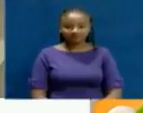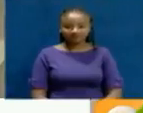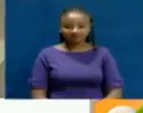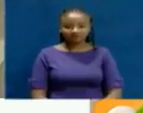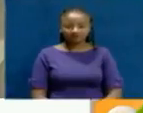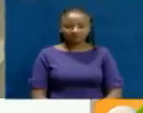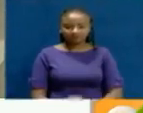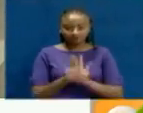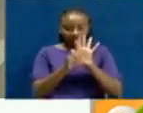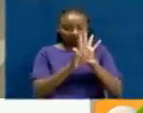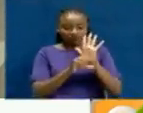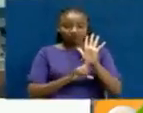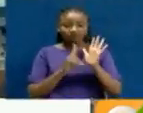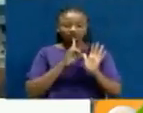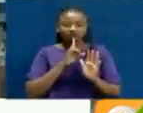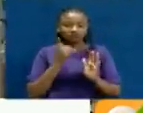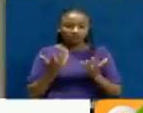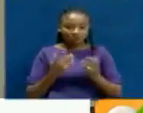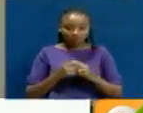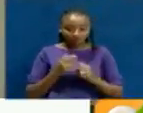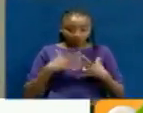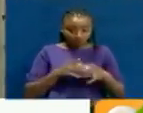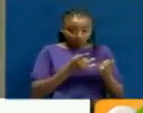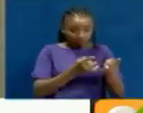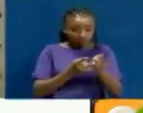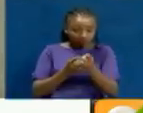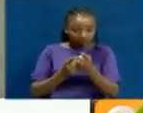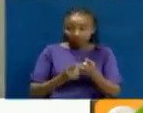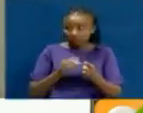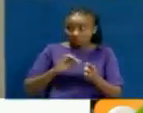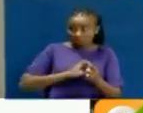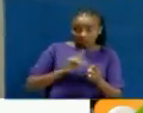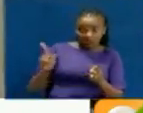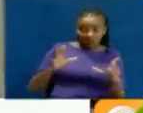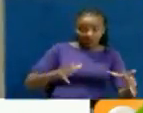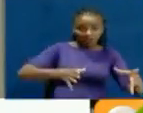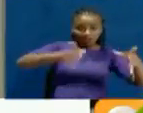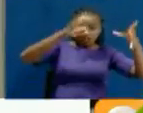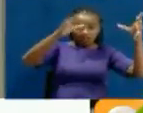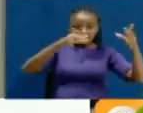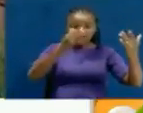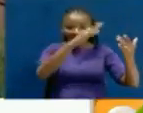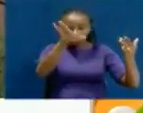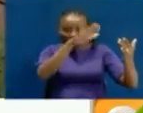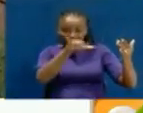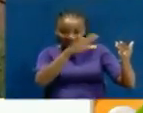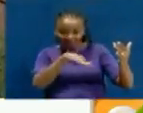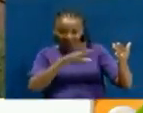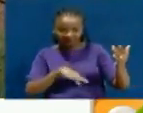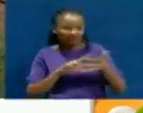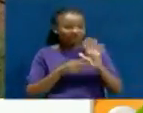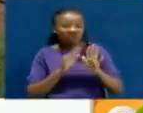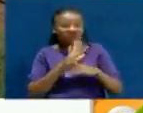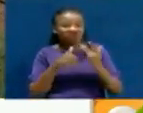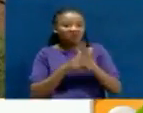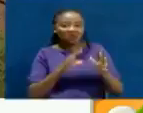The law states that individual proprietors of the units together own the building. As such, they have common property. This can